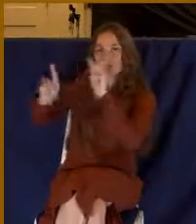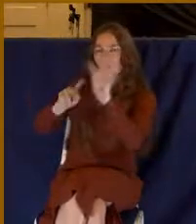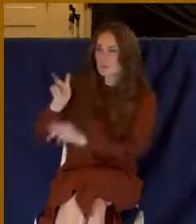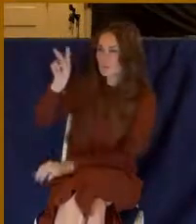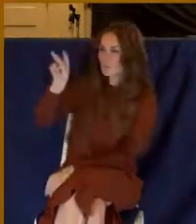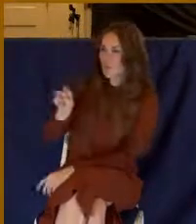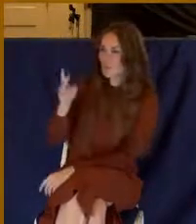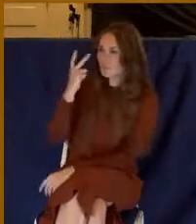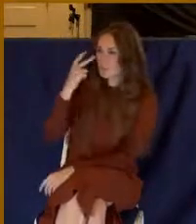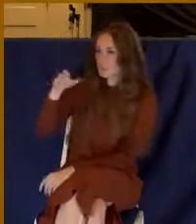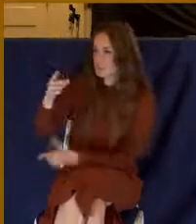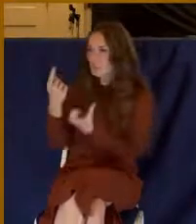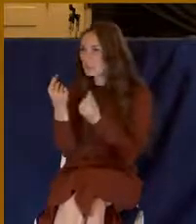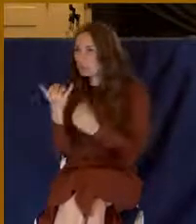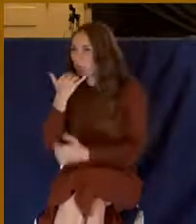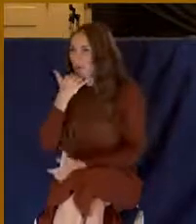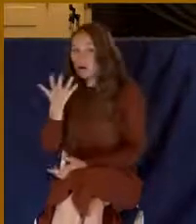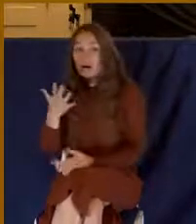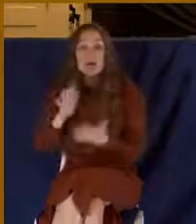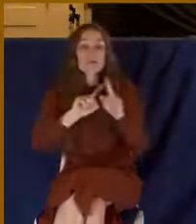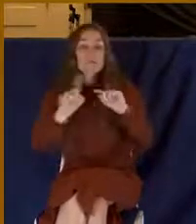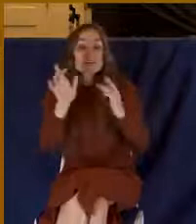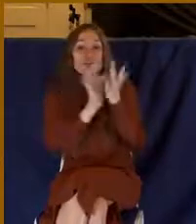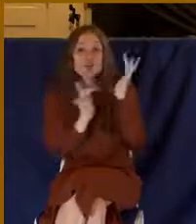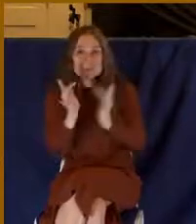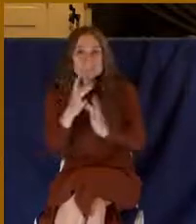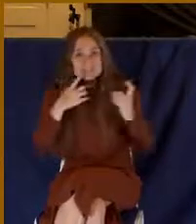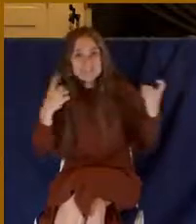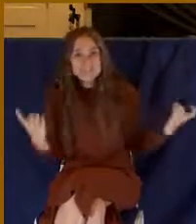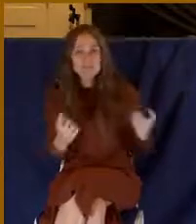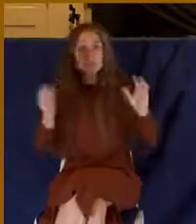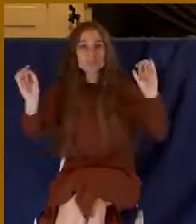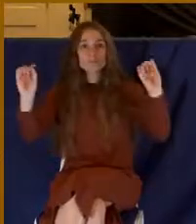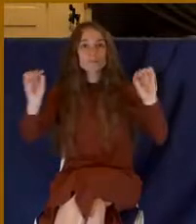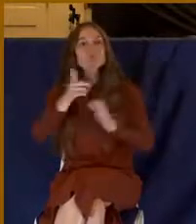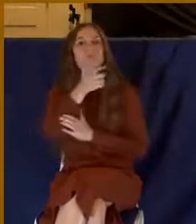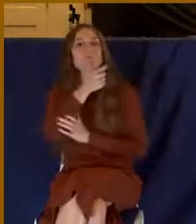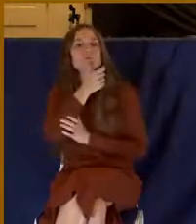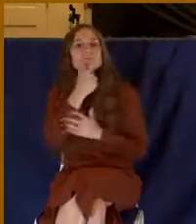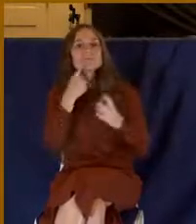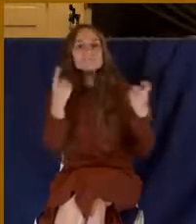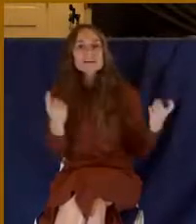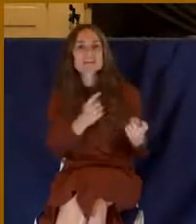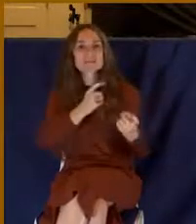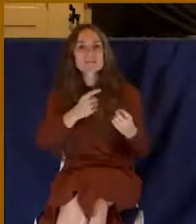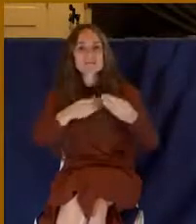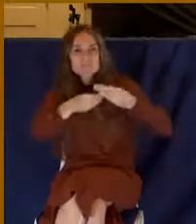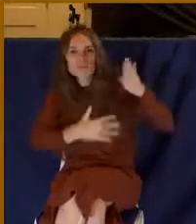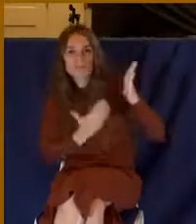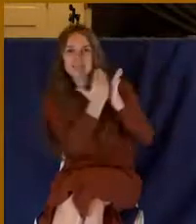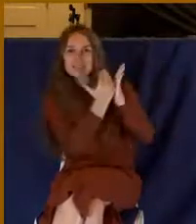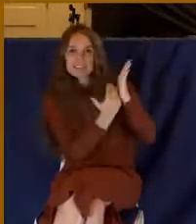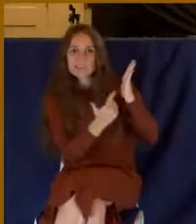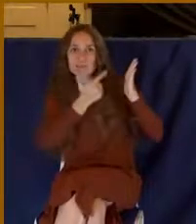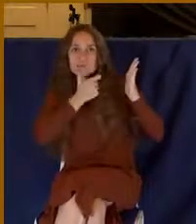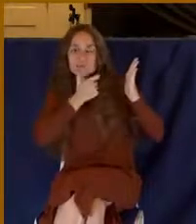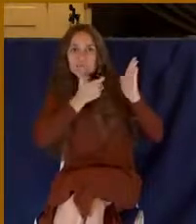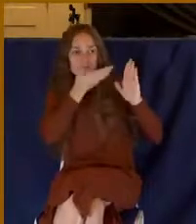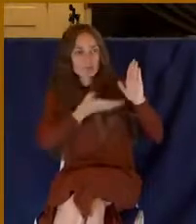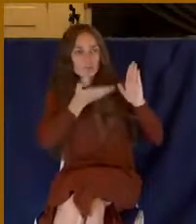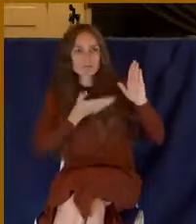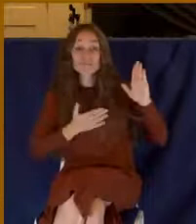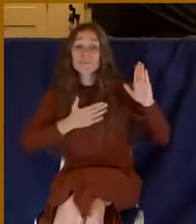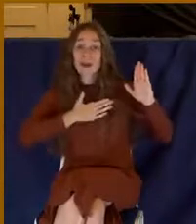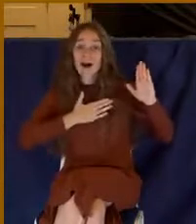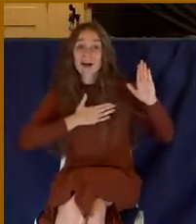sinless. He was guiltless. He was innocent. Whose crimes were there? They were my crimes. They were my sins. They were